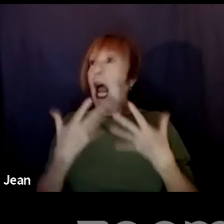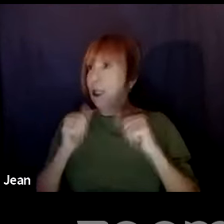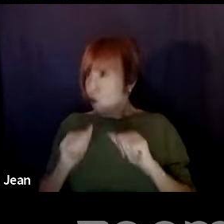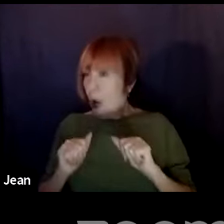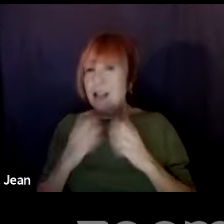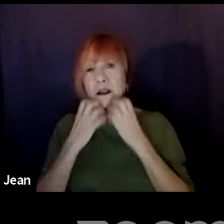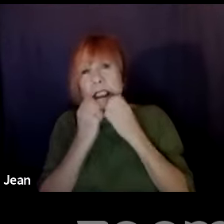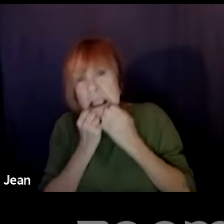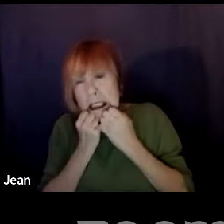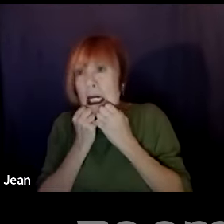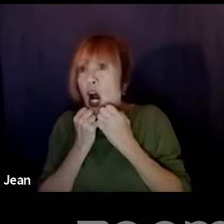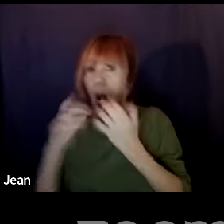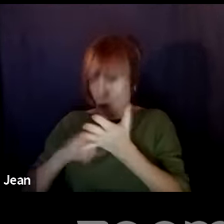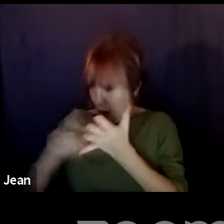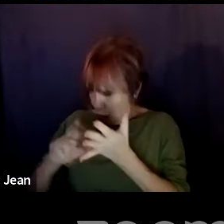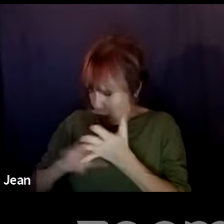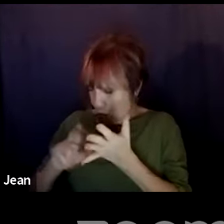research.